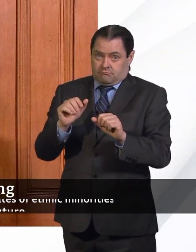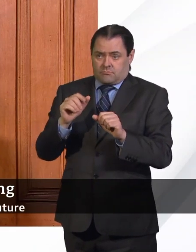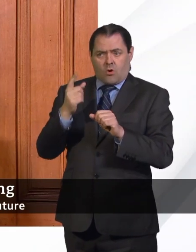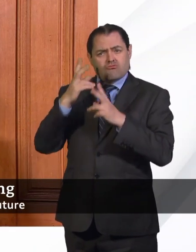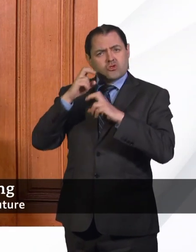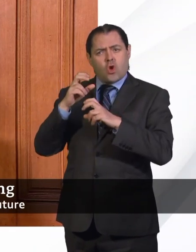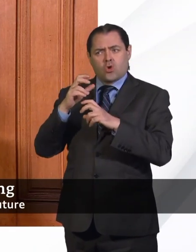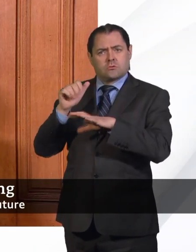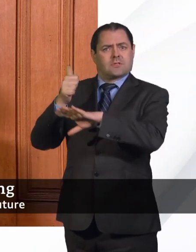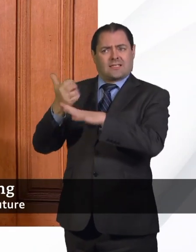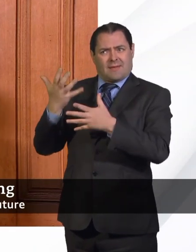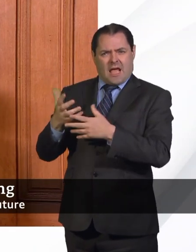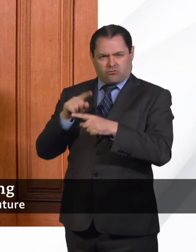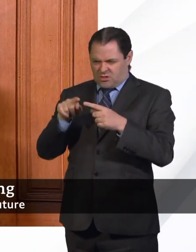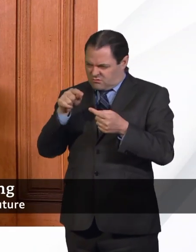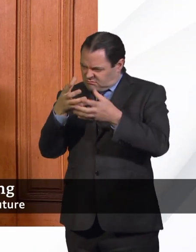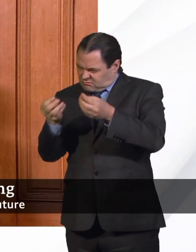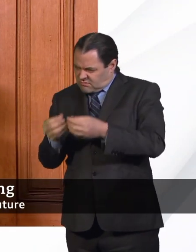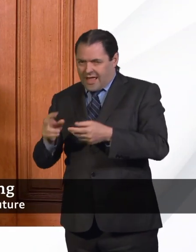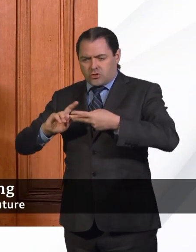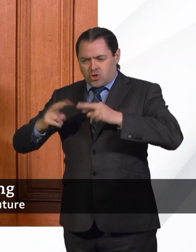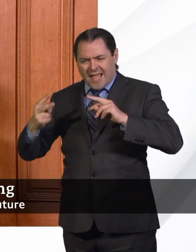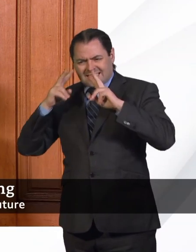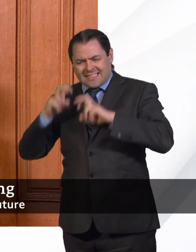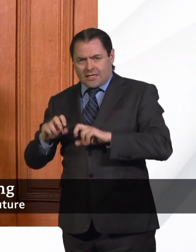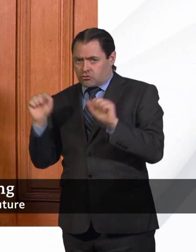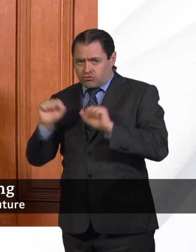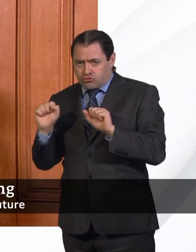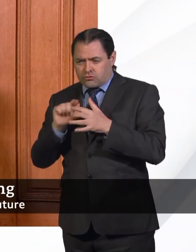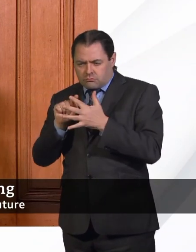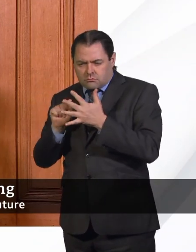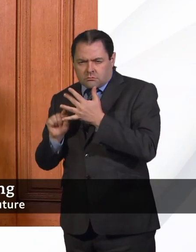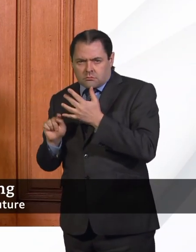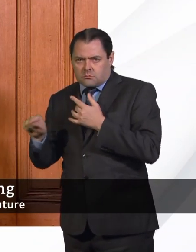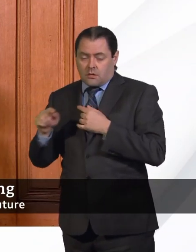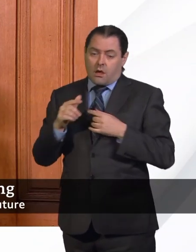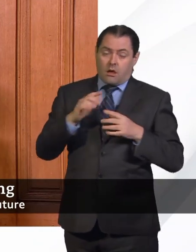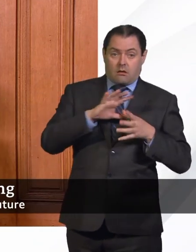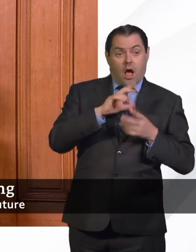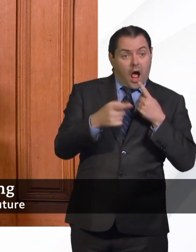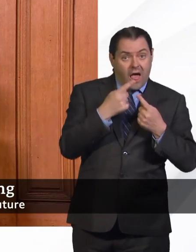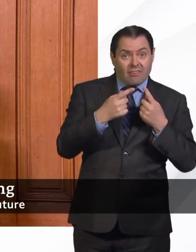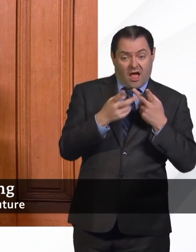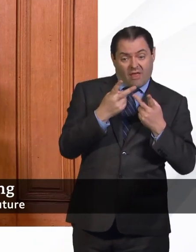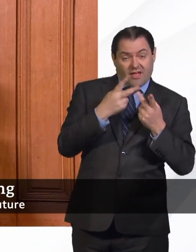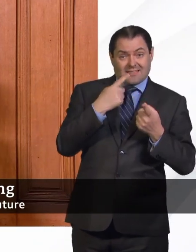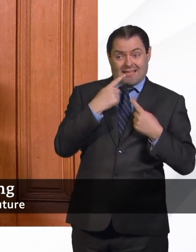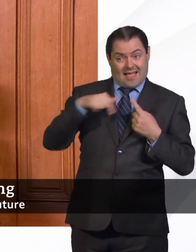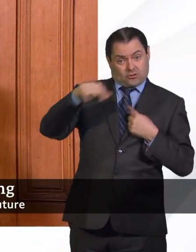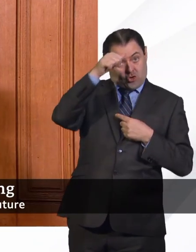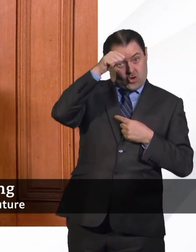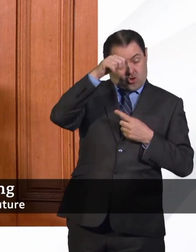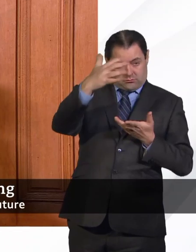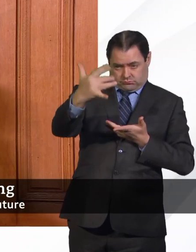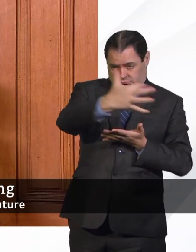kicked off to try and elucidate some of the genetic analyses and so on we haven't done yet. But we've done the very best we can to make those data available to people so